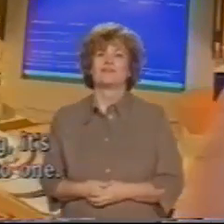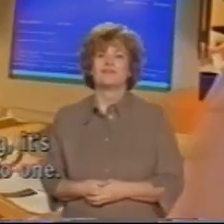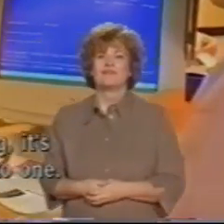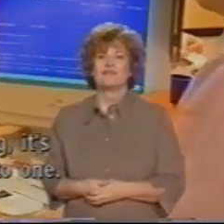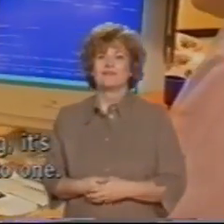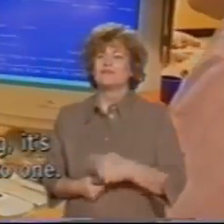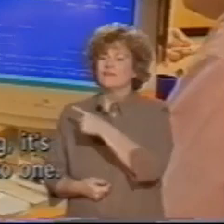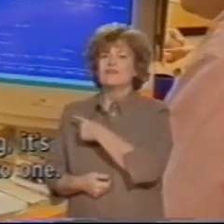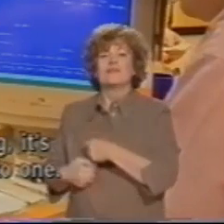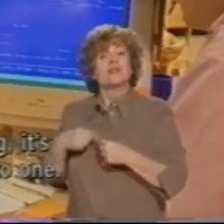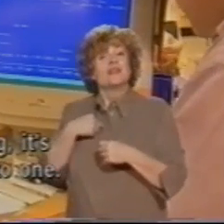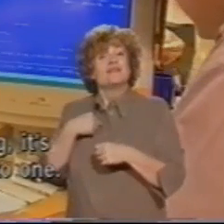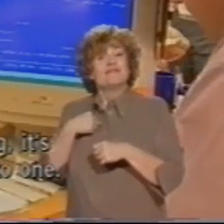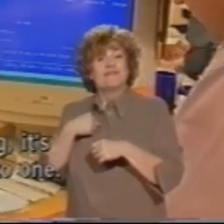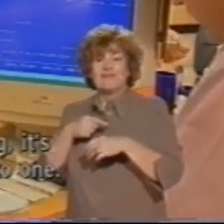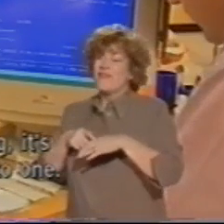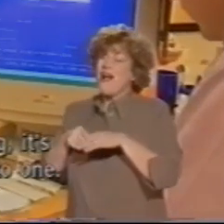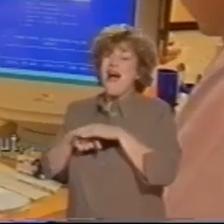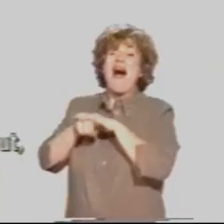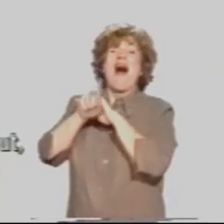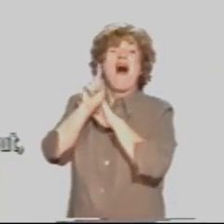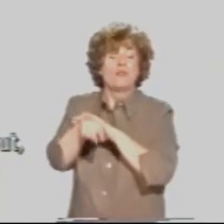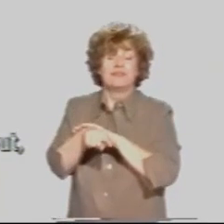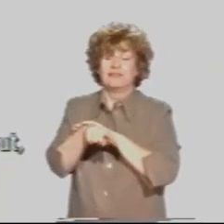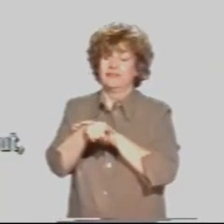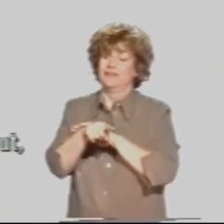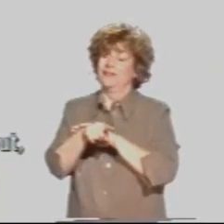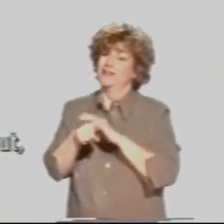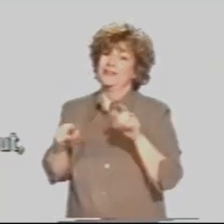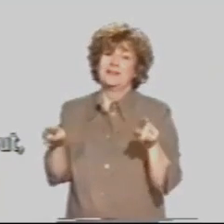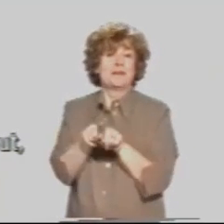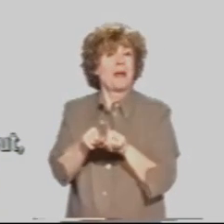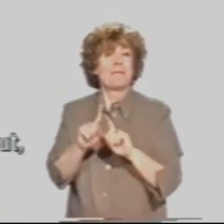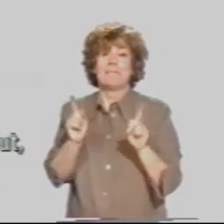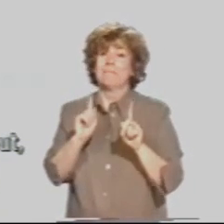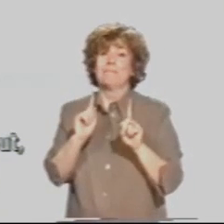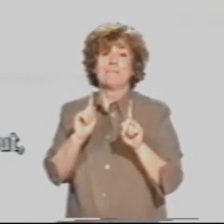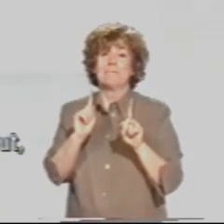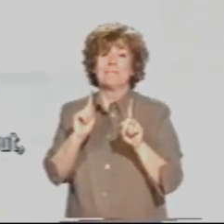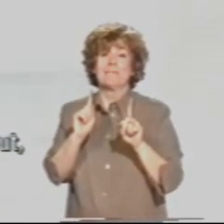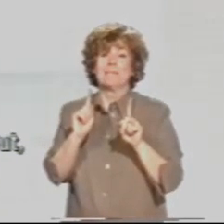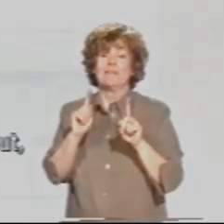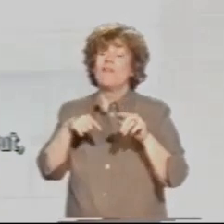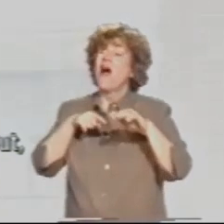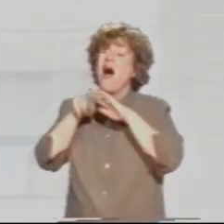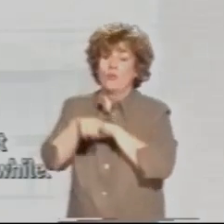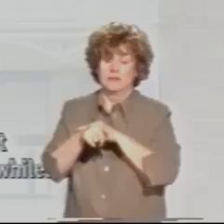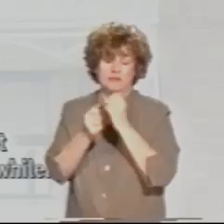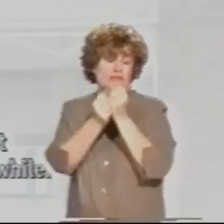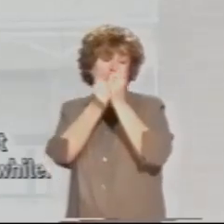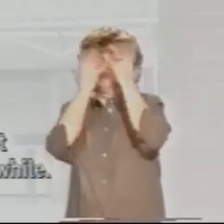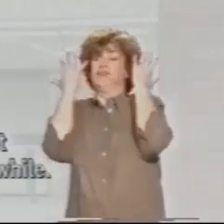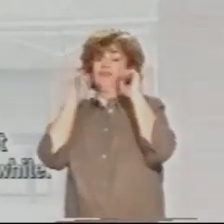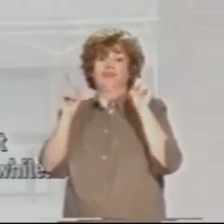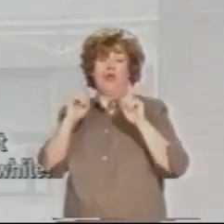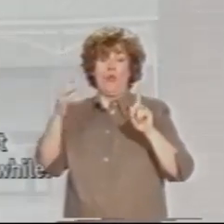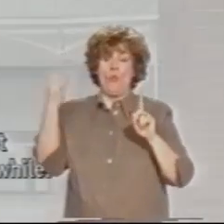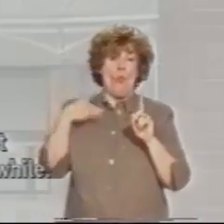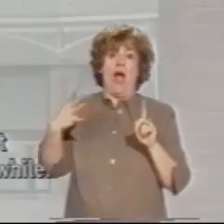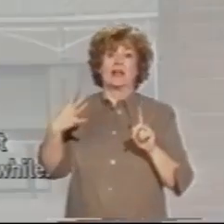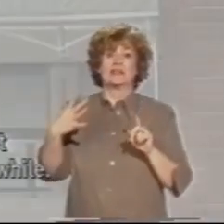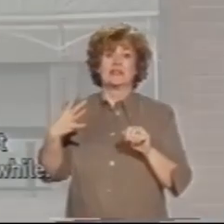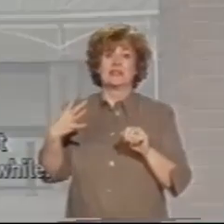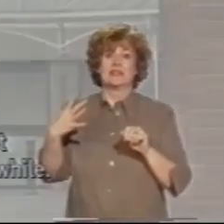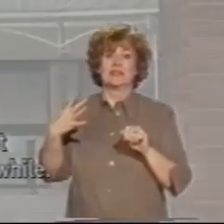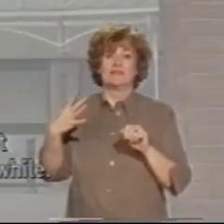building it's the reverse of when I go into a building. Everything is bleached out. Everything is white. I need to stand and let